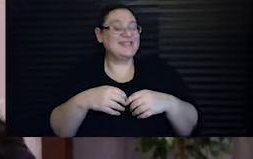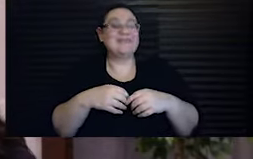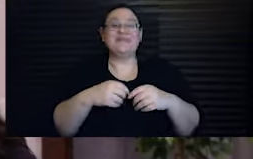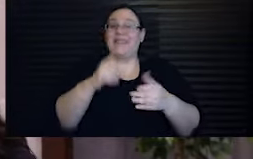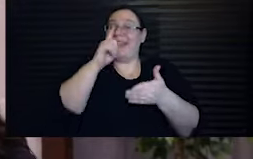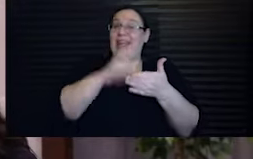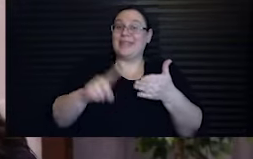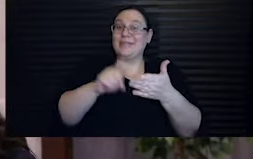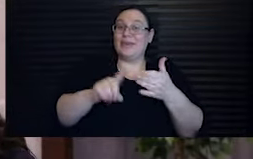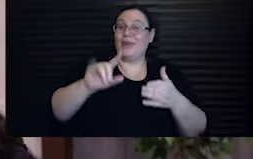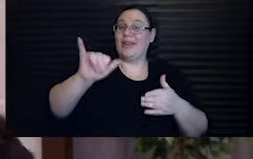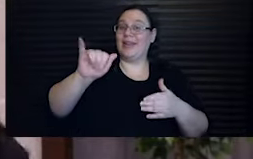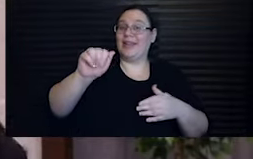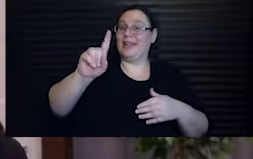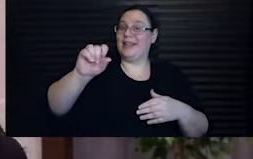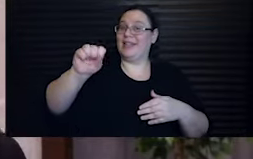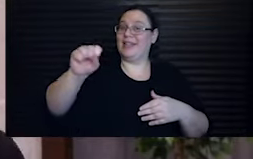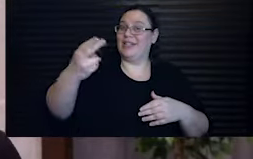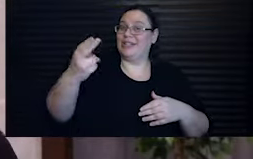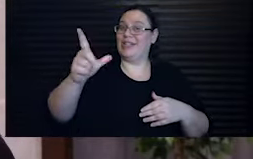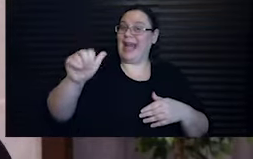exploring Yiddish land.